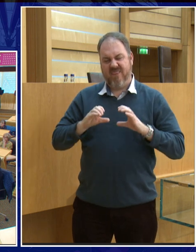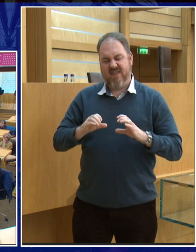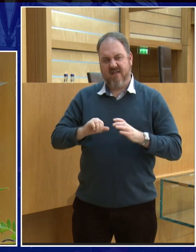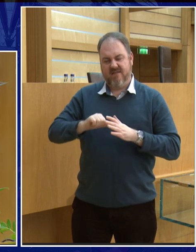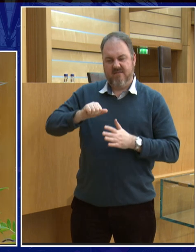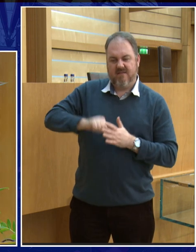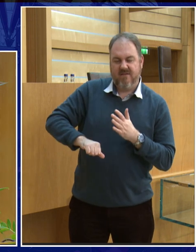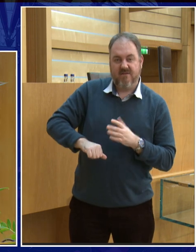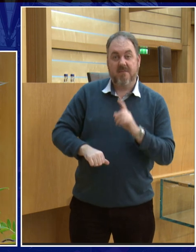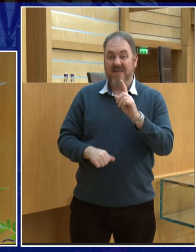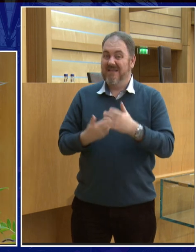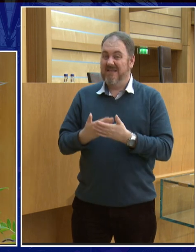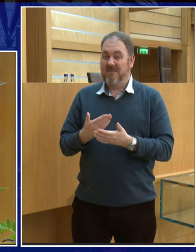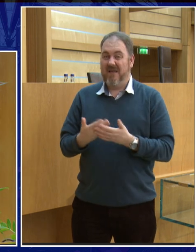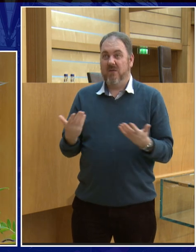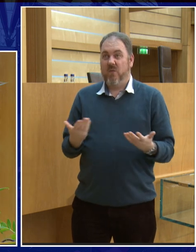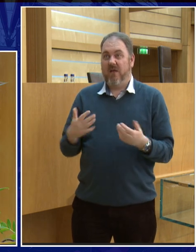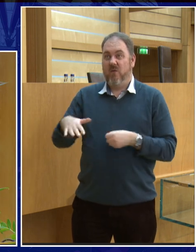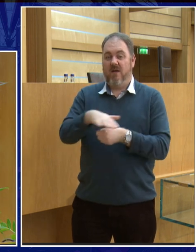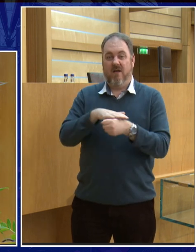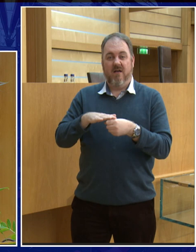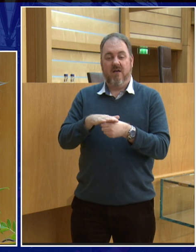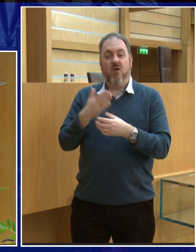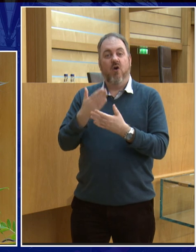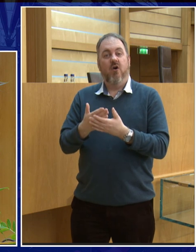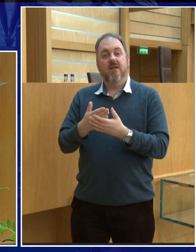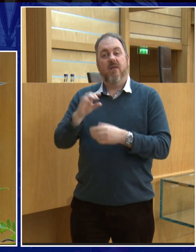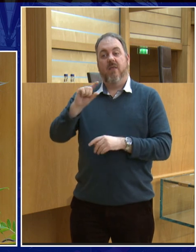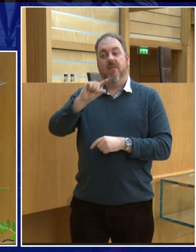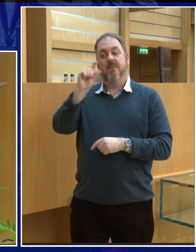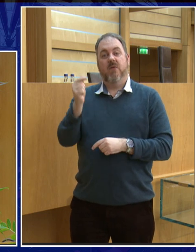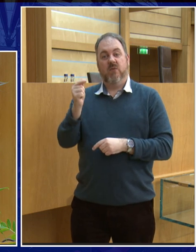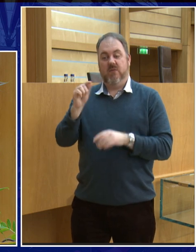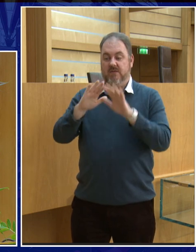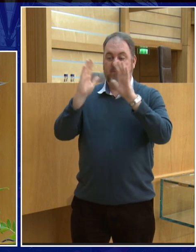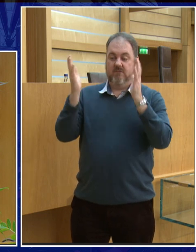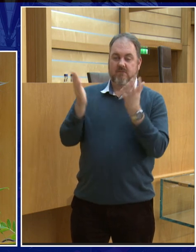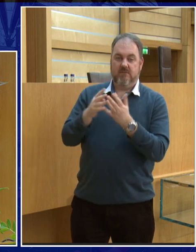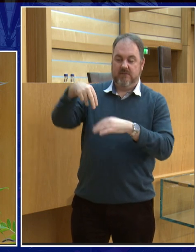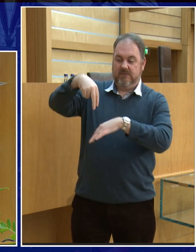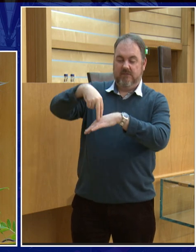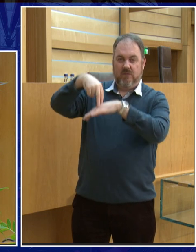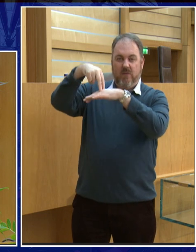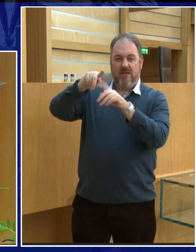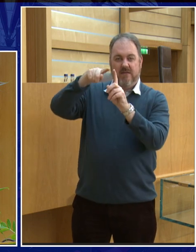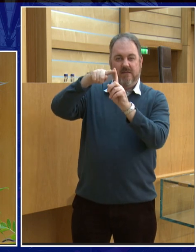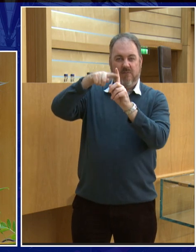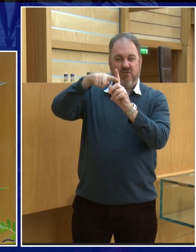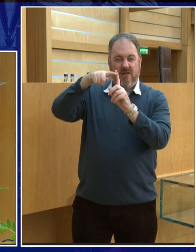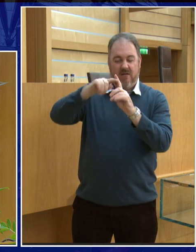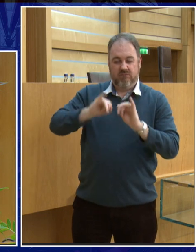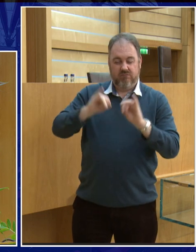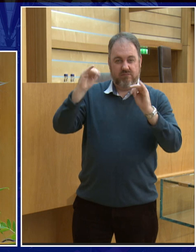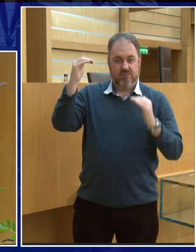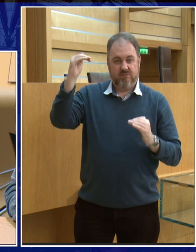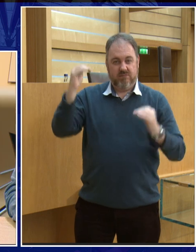on the environment that you're in. So on the moon's surface, because of the temperature ranges and because of the very, very extreme environment,